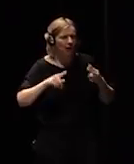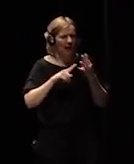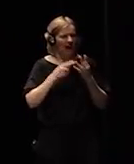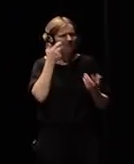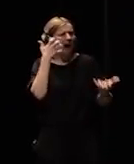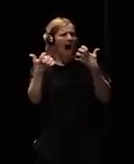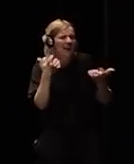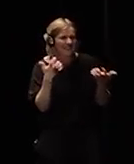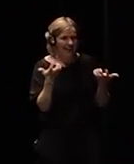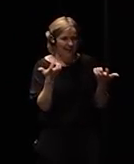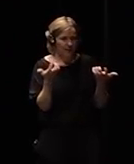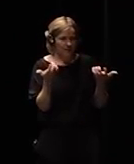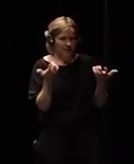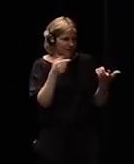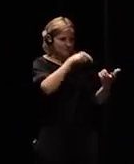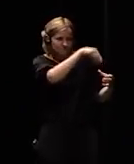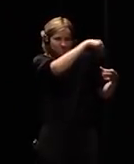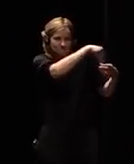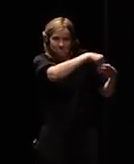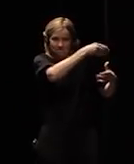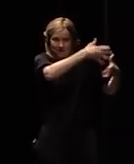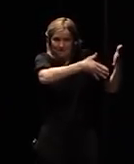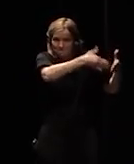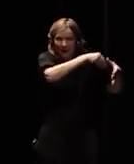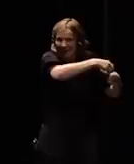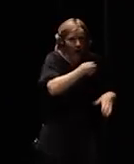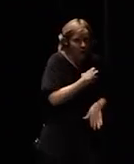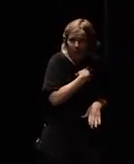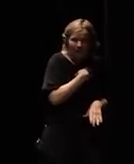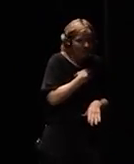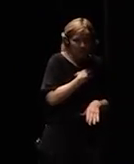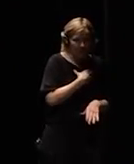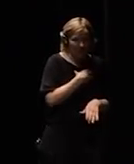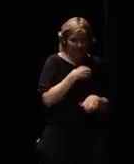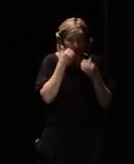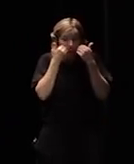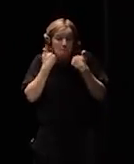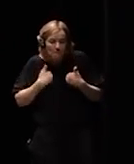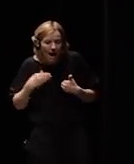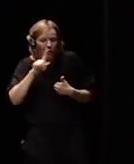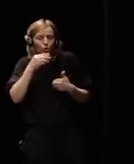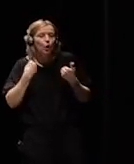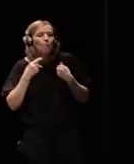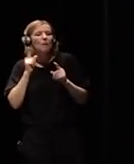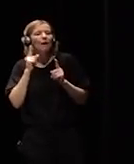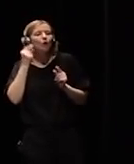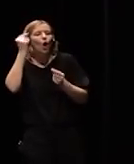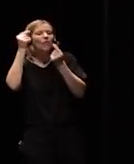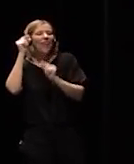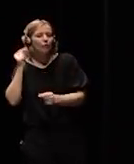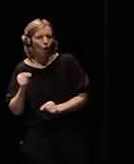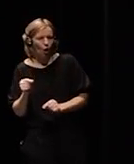cannot be defined by zeros and ones humans don't live by data we live by experience